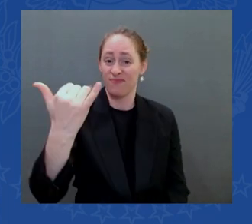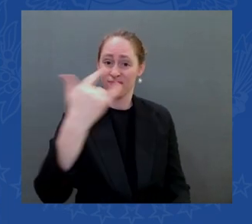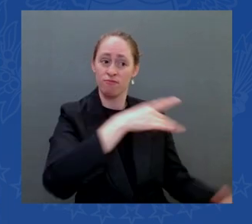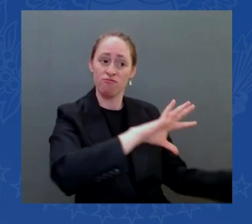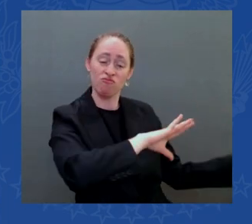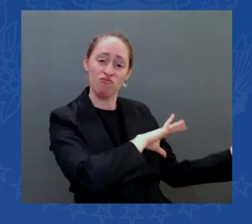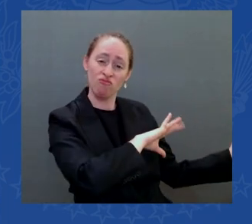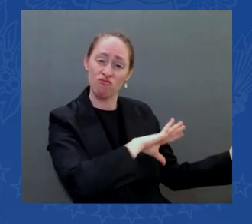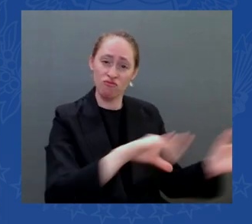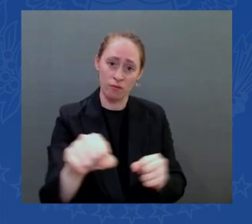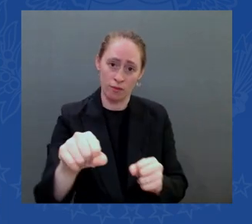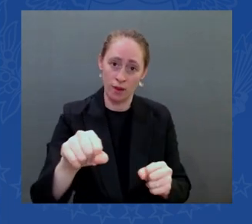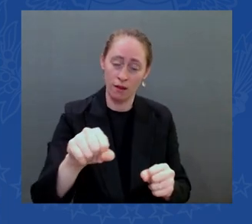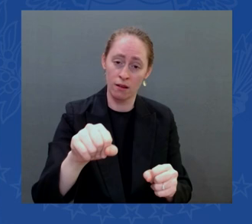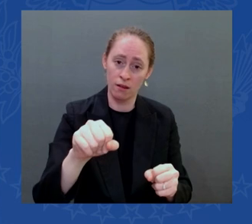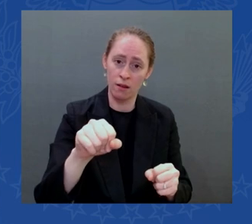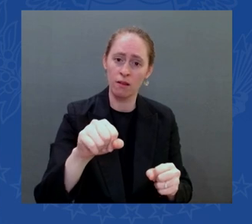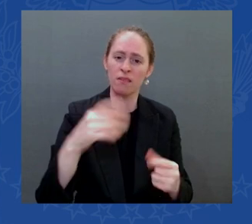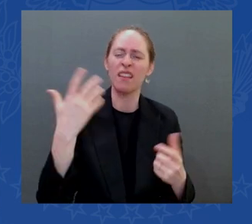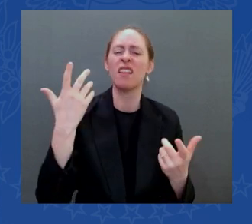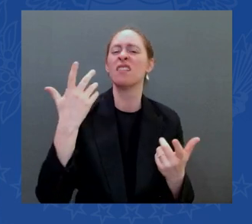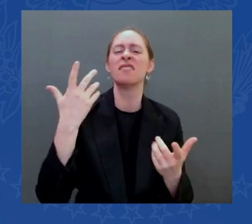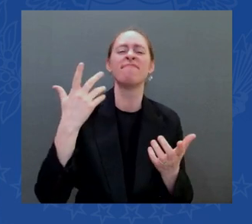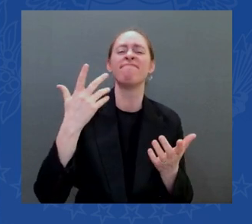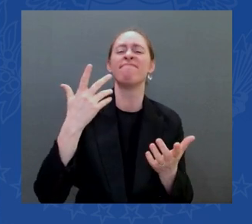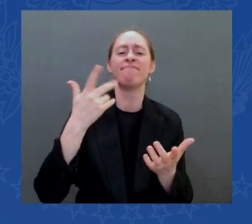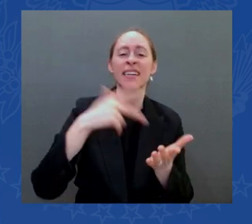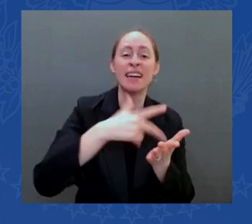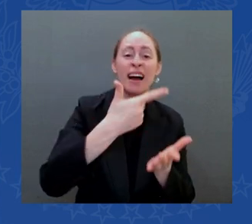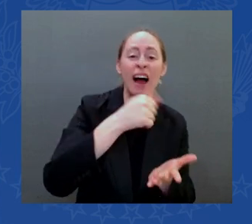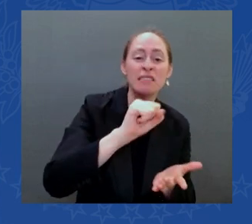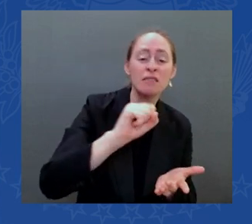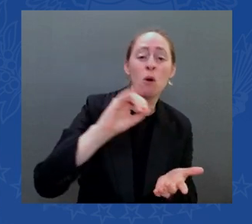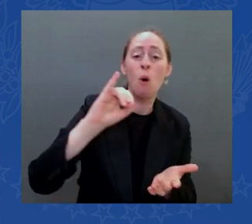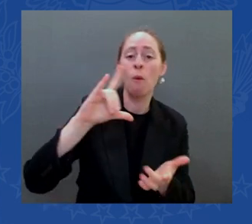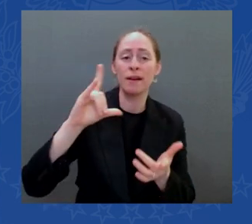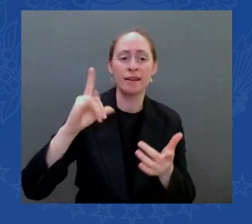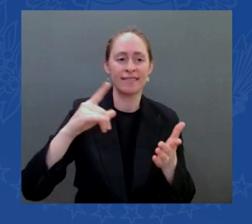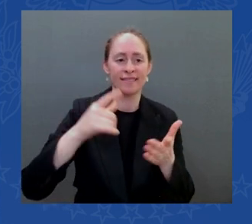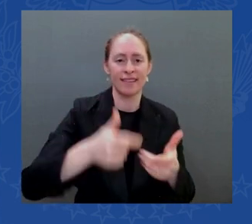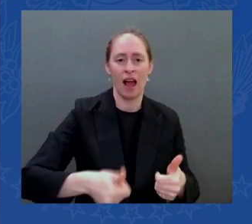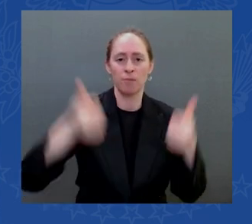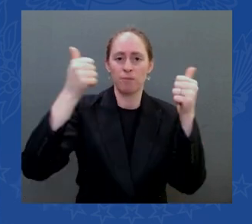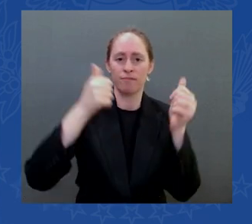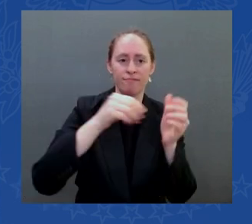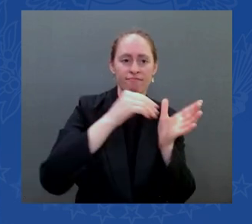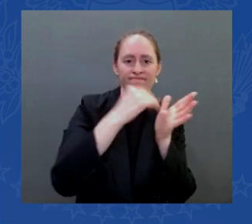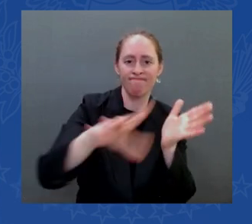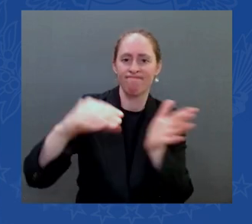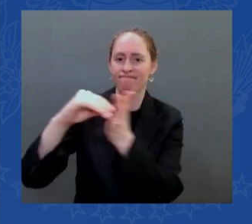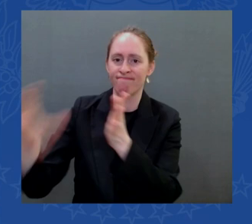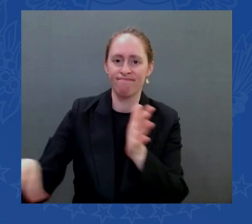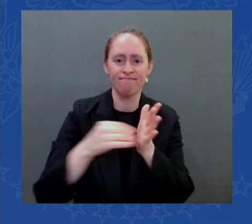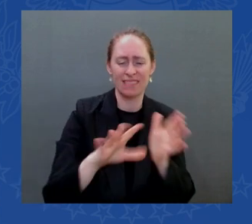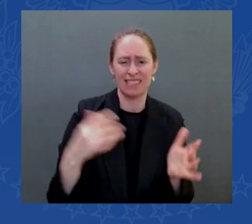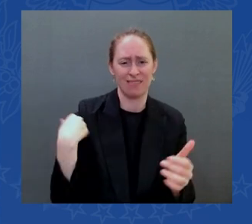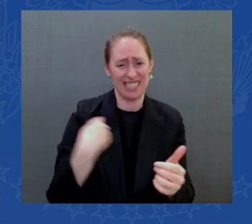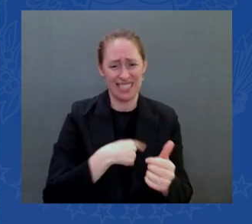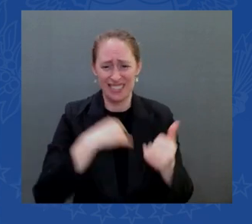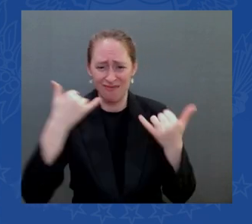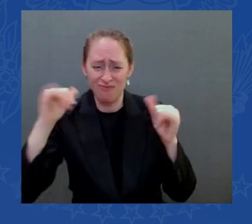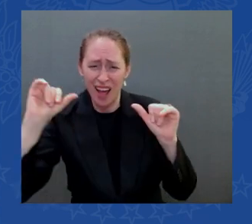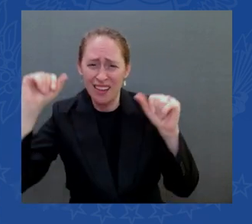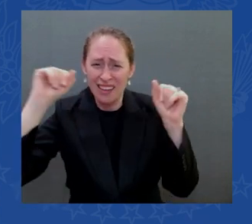that's why i authorized the release of 1 million barrels per day for the next six months first from our strategic petroleum